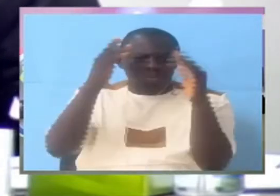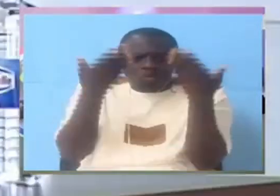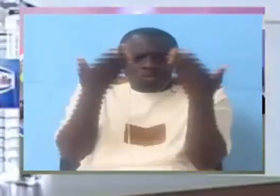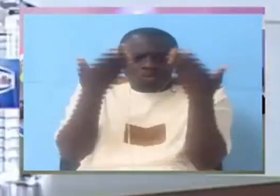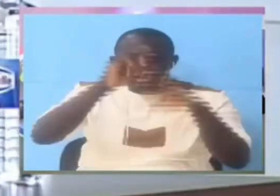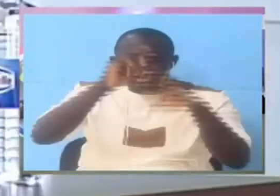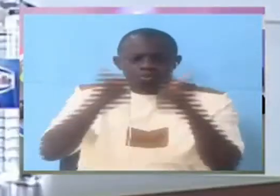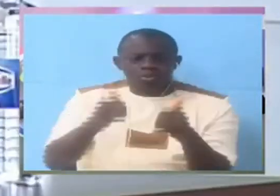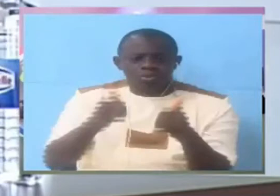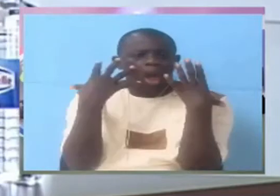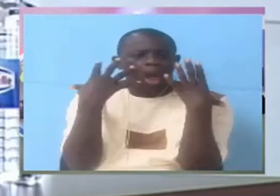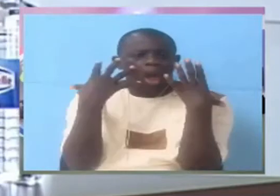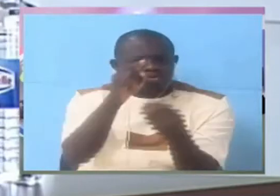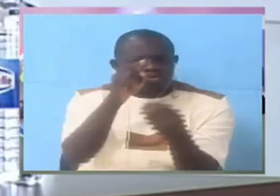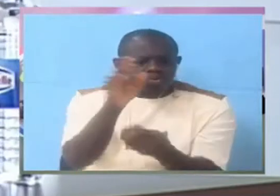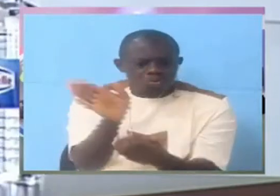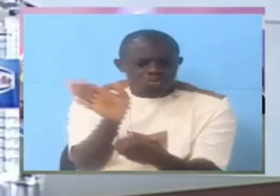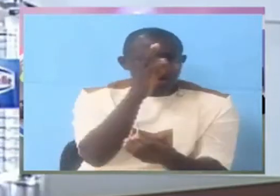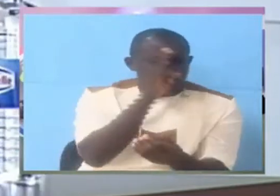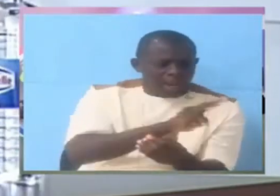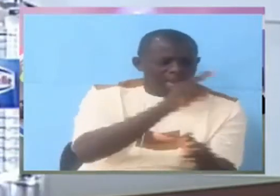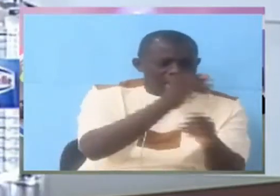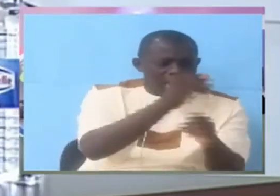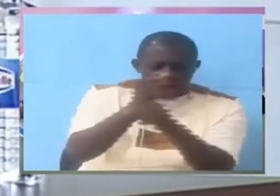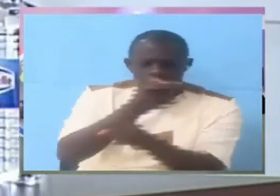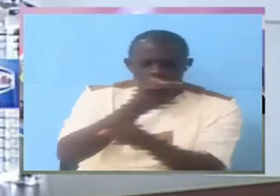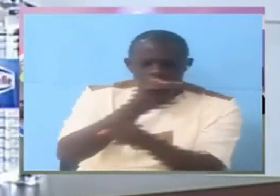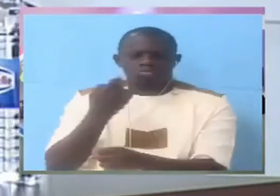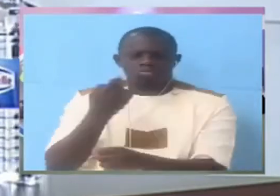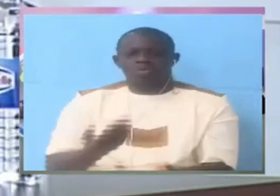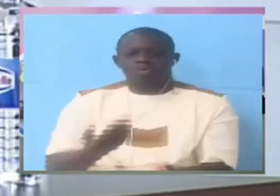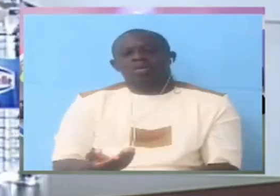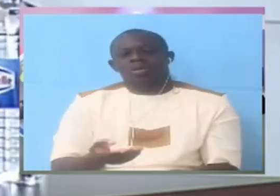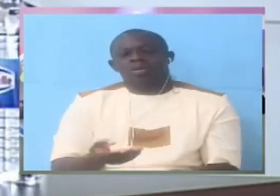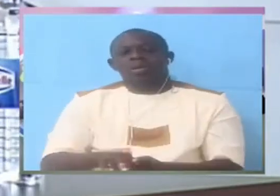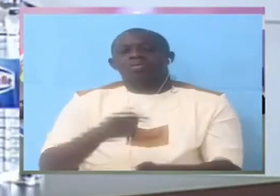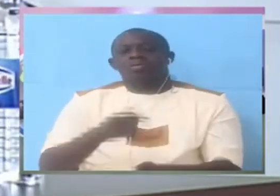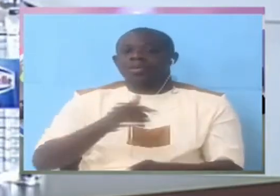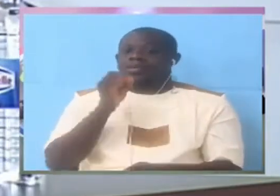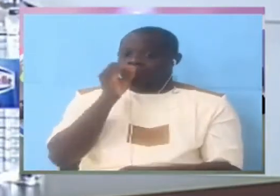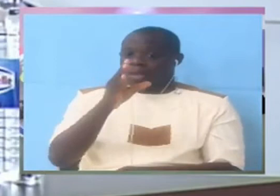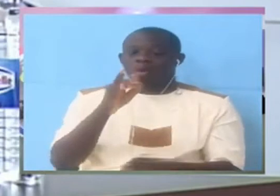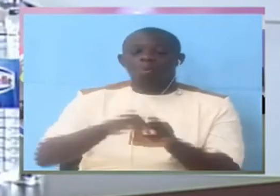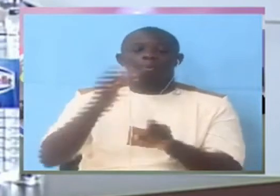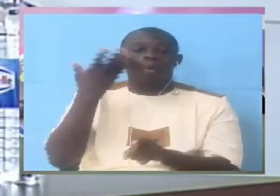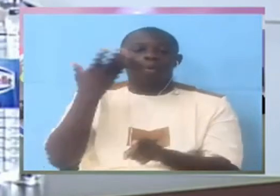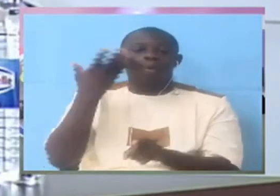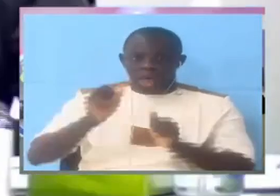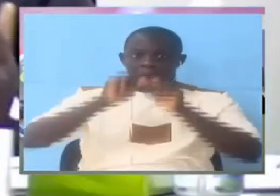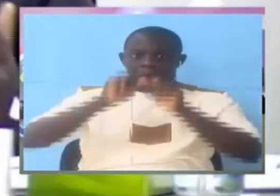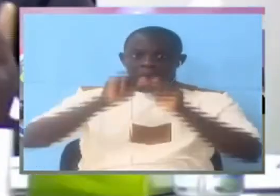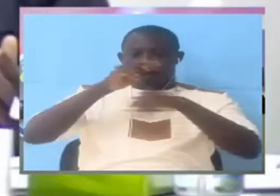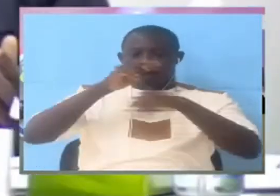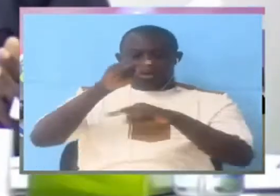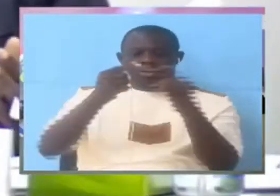them i said i said i came out when i came aware of it i have to start calling people i know but you said you